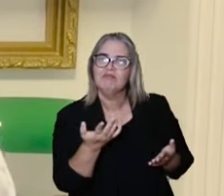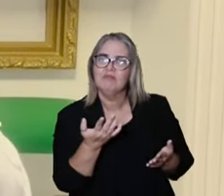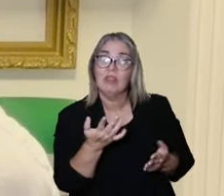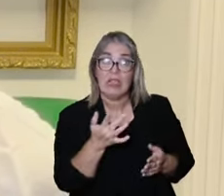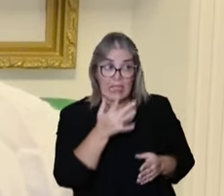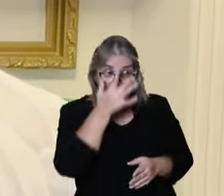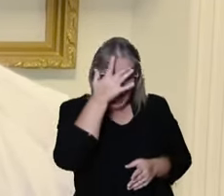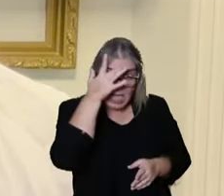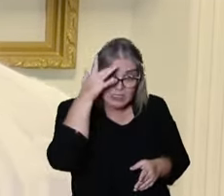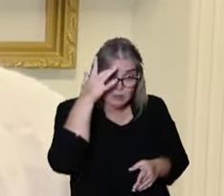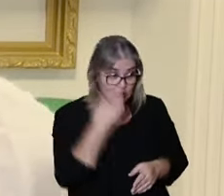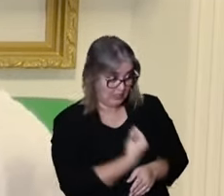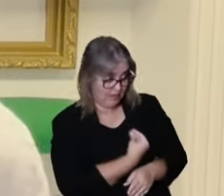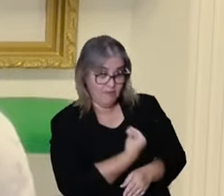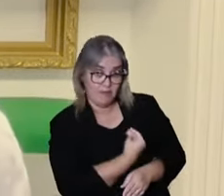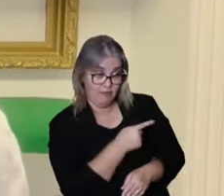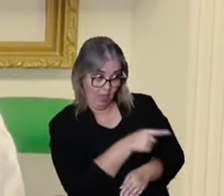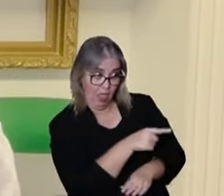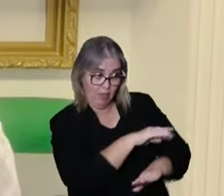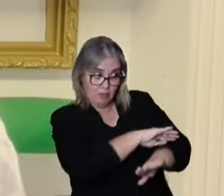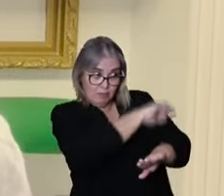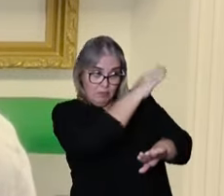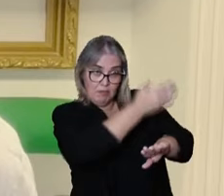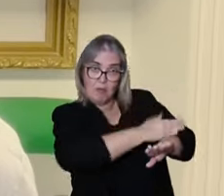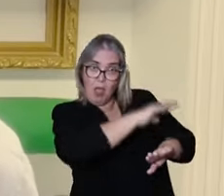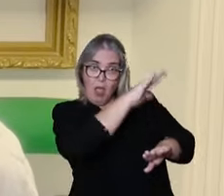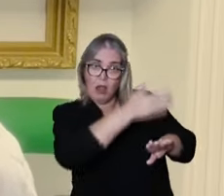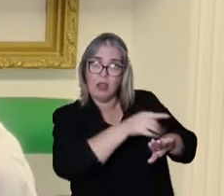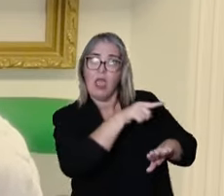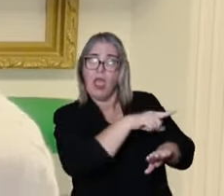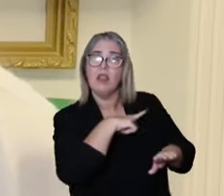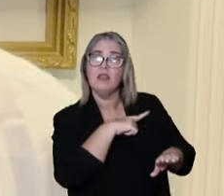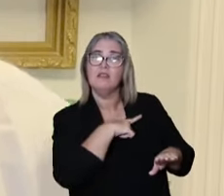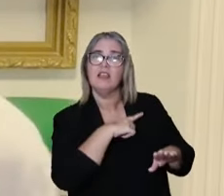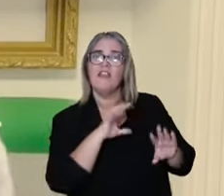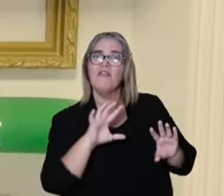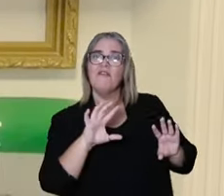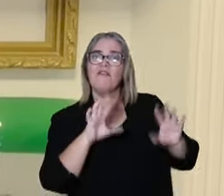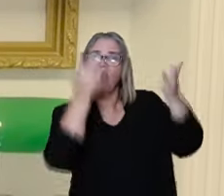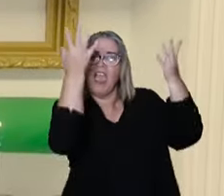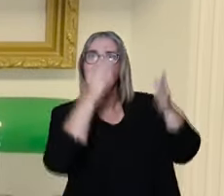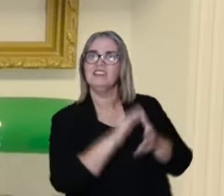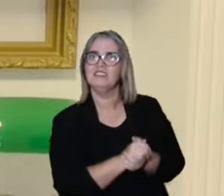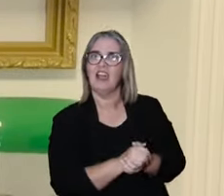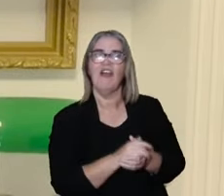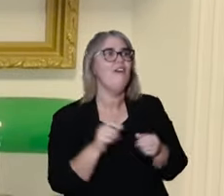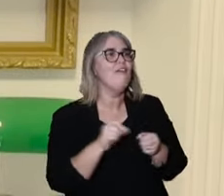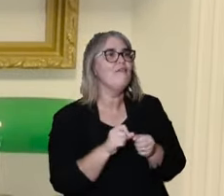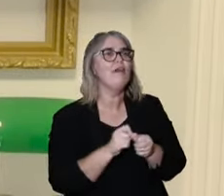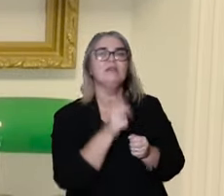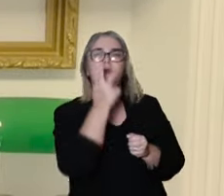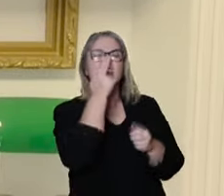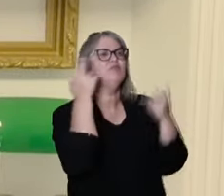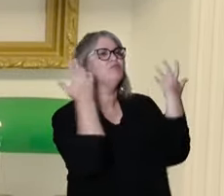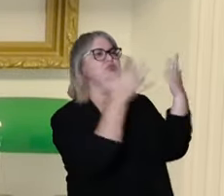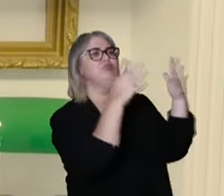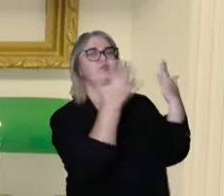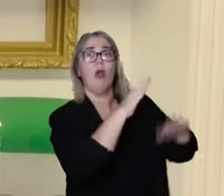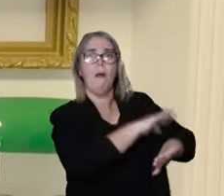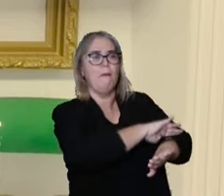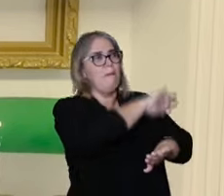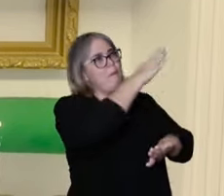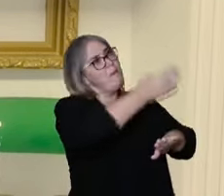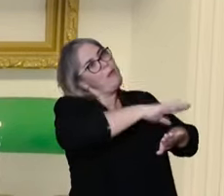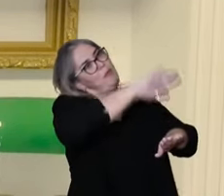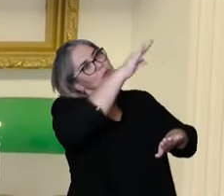exchanges. And the people that live in these veils have parties for the mountains. They feed, they give